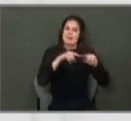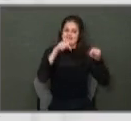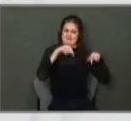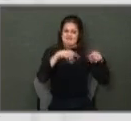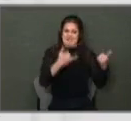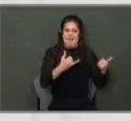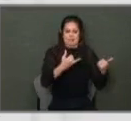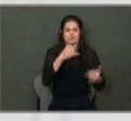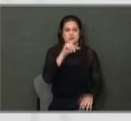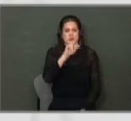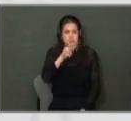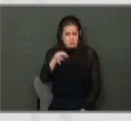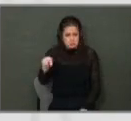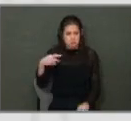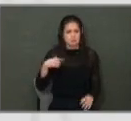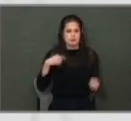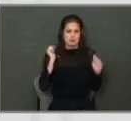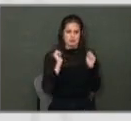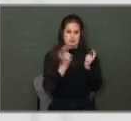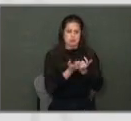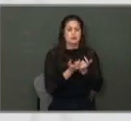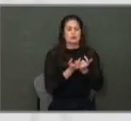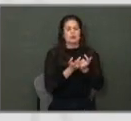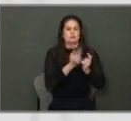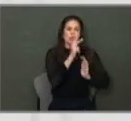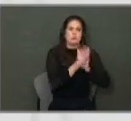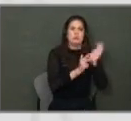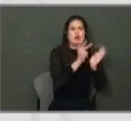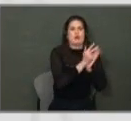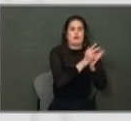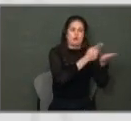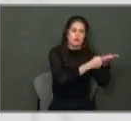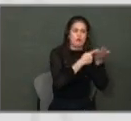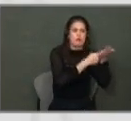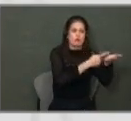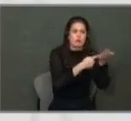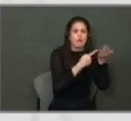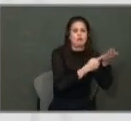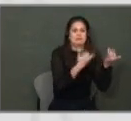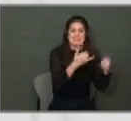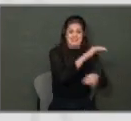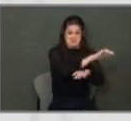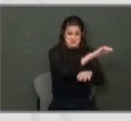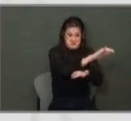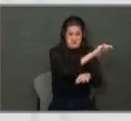this year. And the council had a long three-hour conversation about this this afternoon.